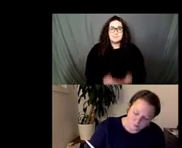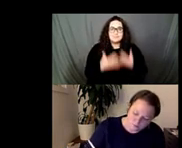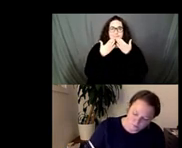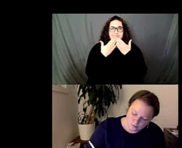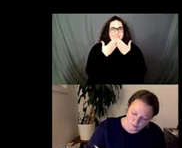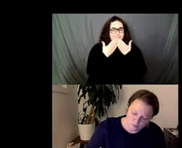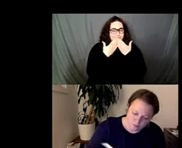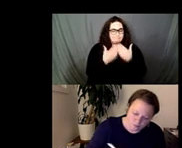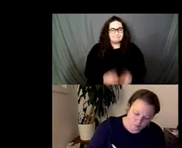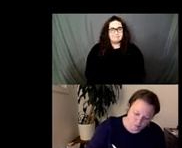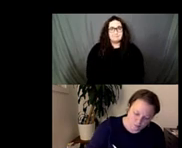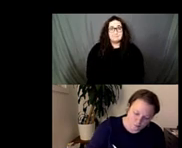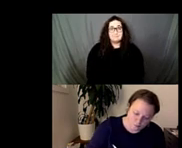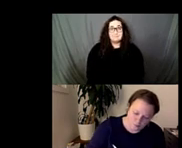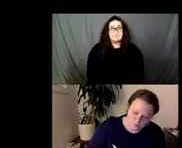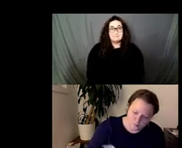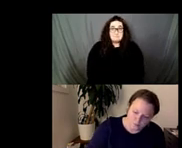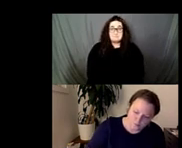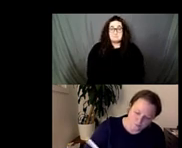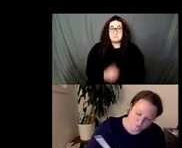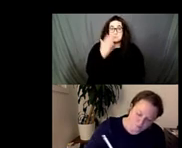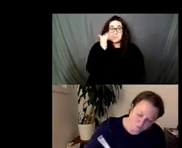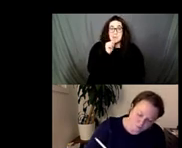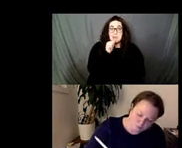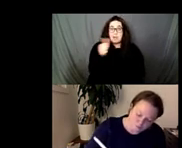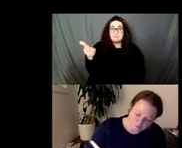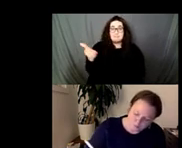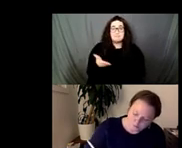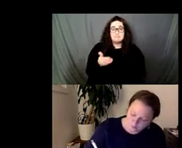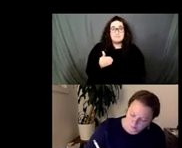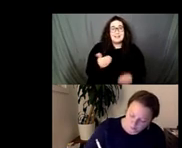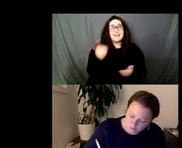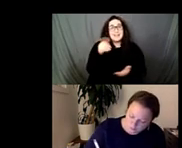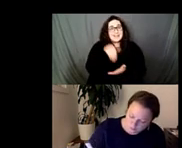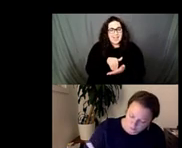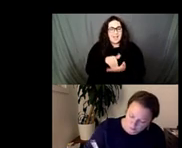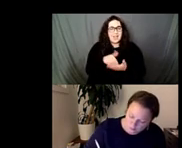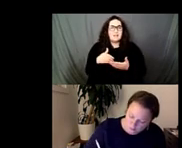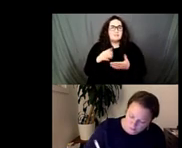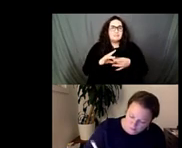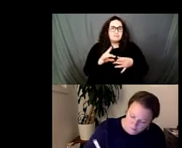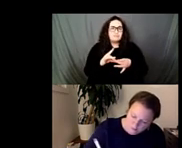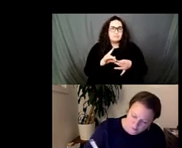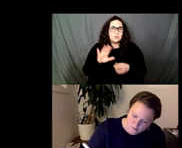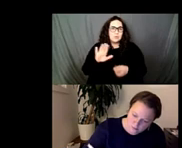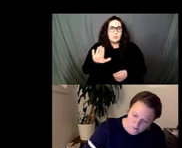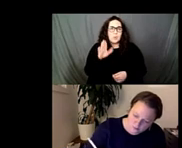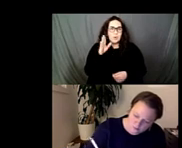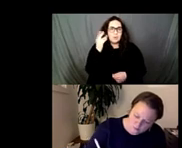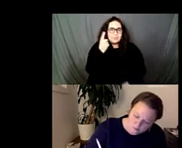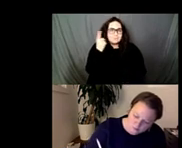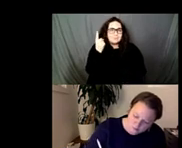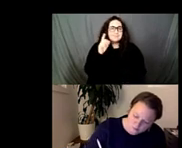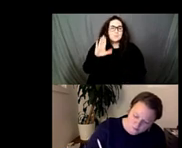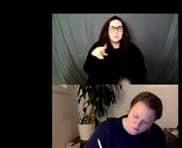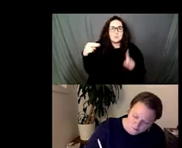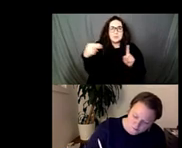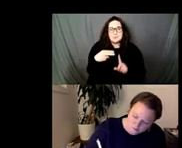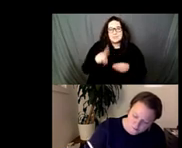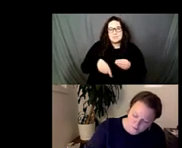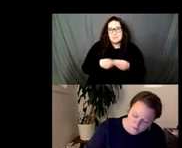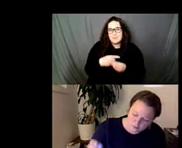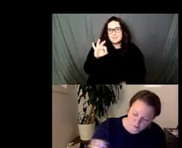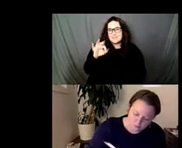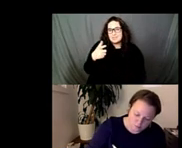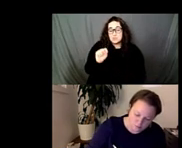that and we thought we would um offer you some time to kind of share your perspective on um felix gonzalez torres and the work the resonance